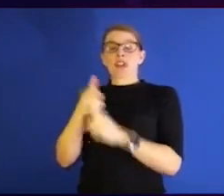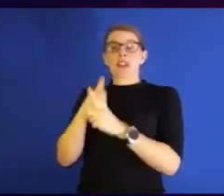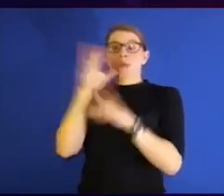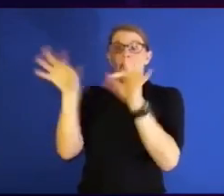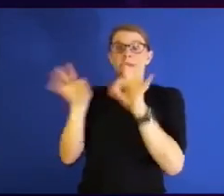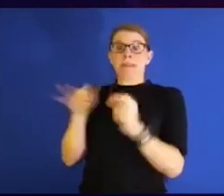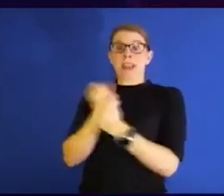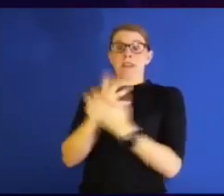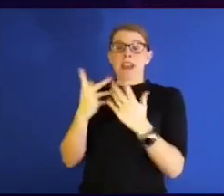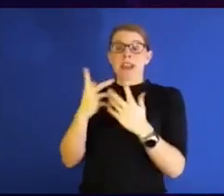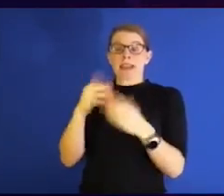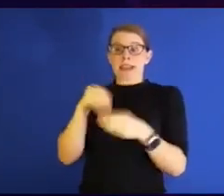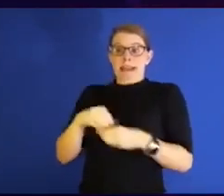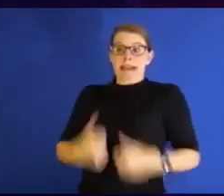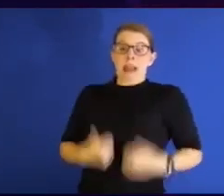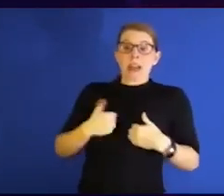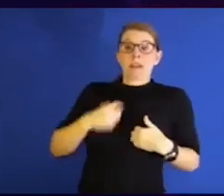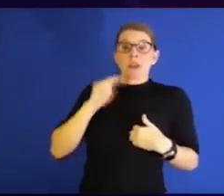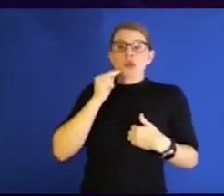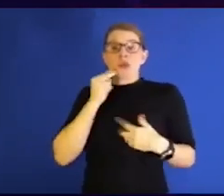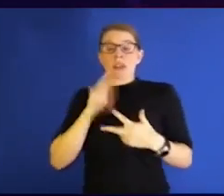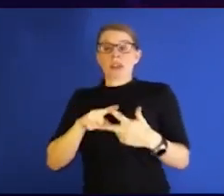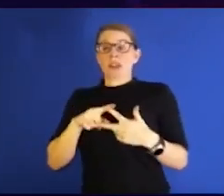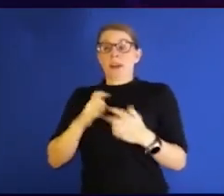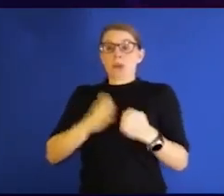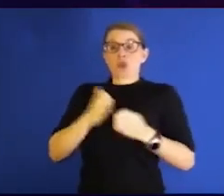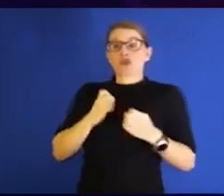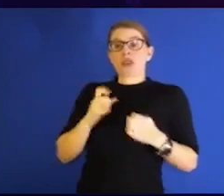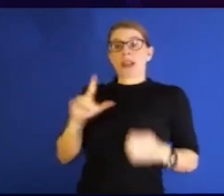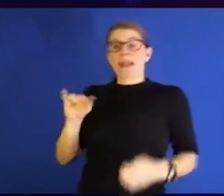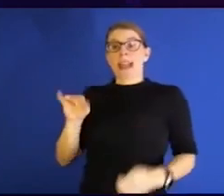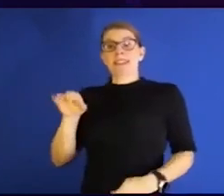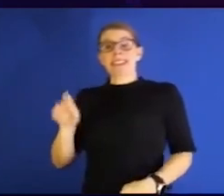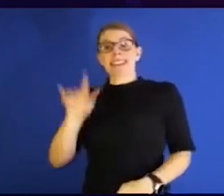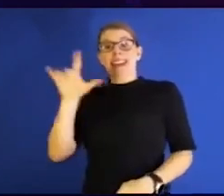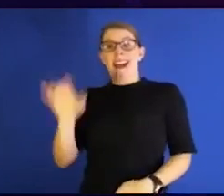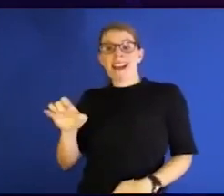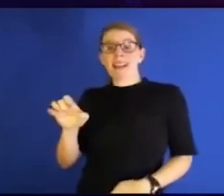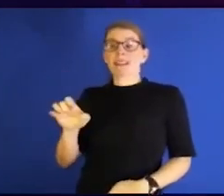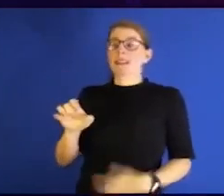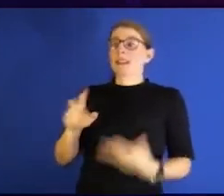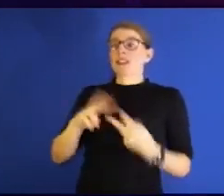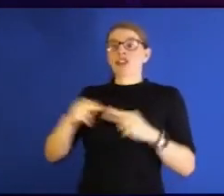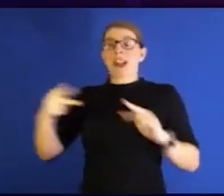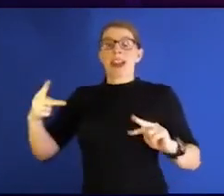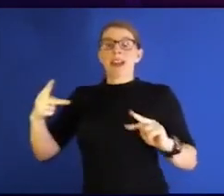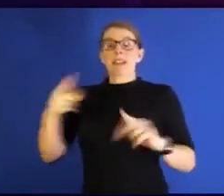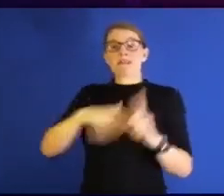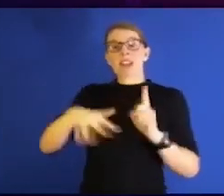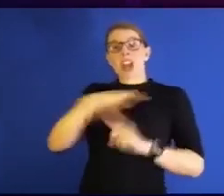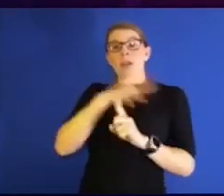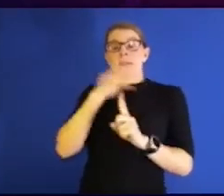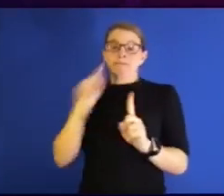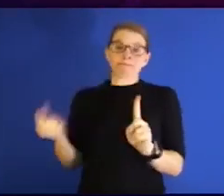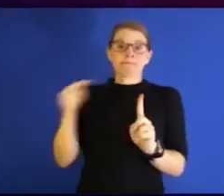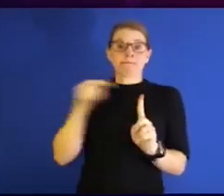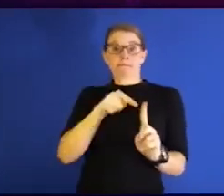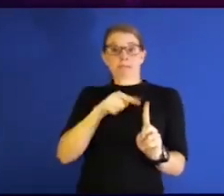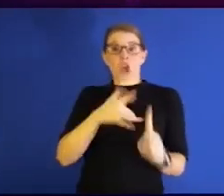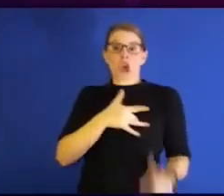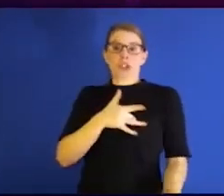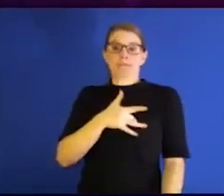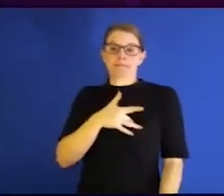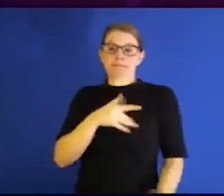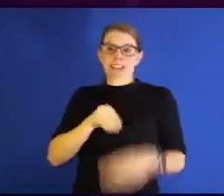nutrition, emotions, lifestyle, environment, genetics, how it all leads back to your heart. You'll meet some amazing